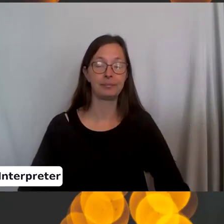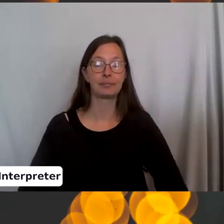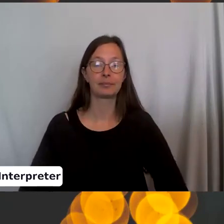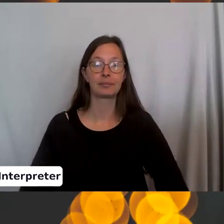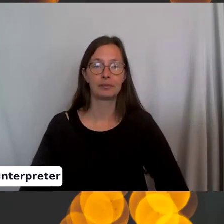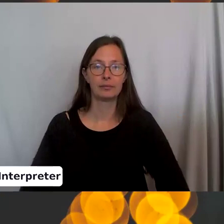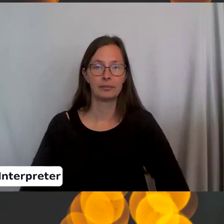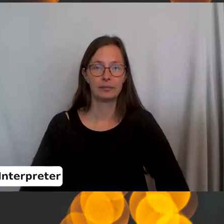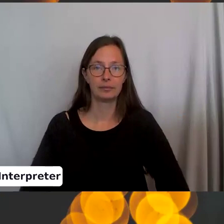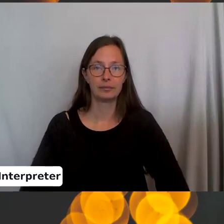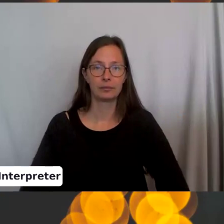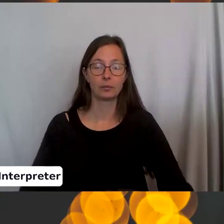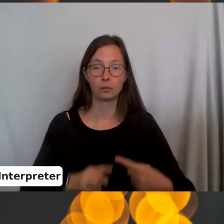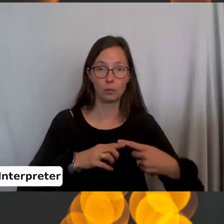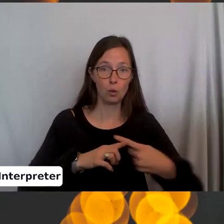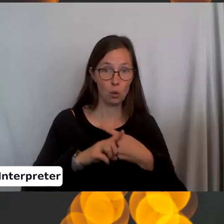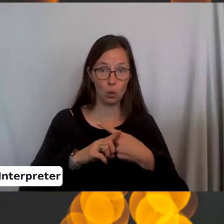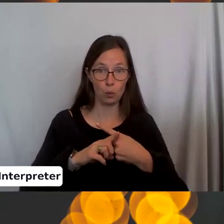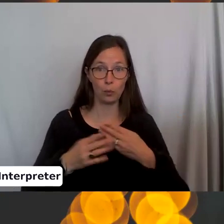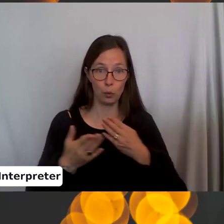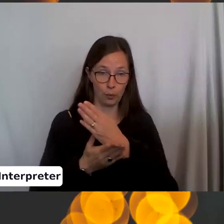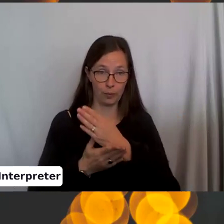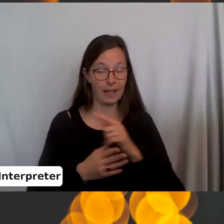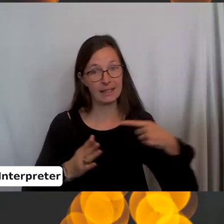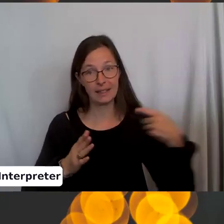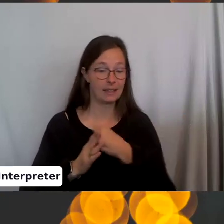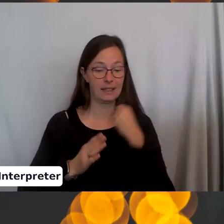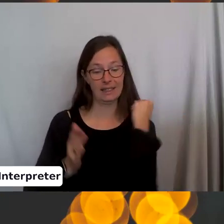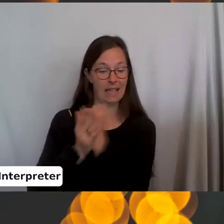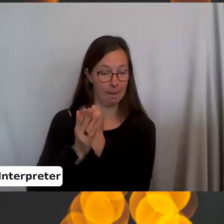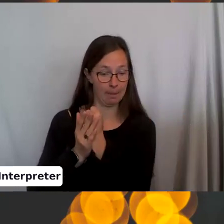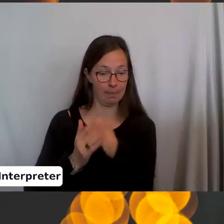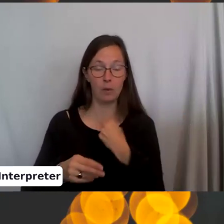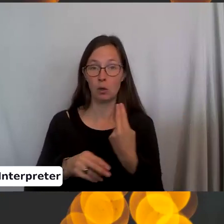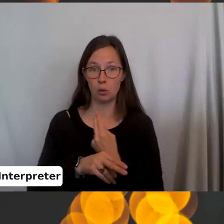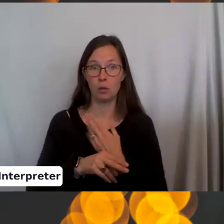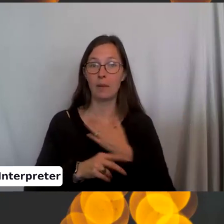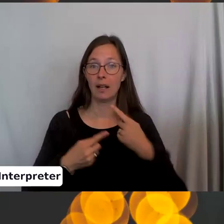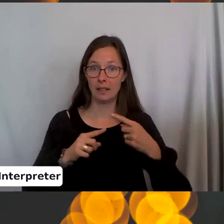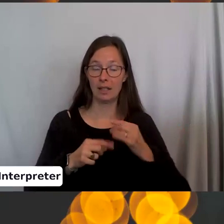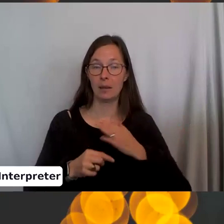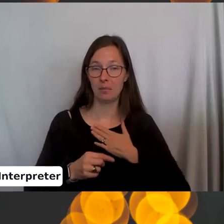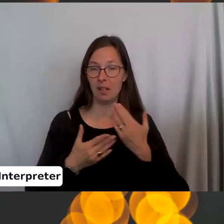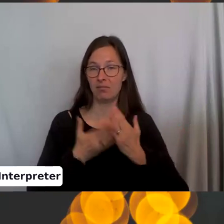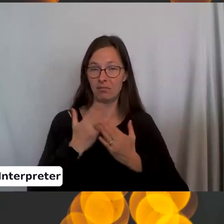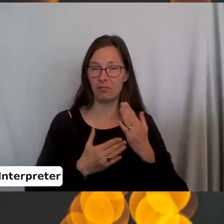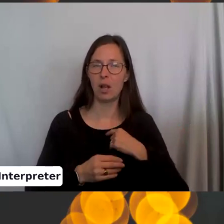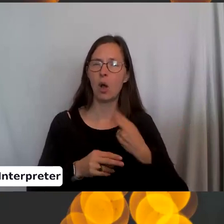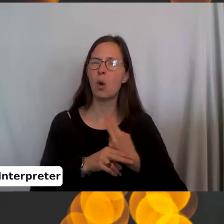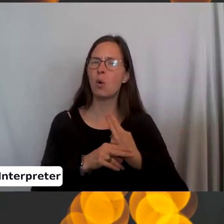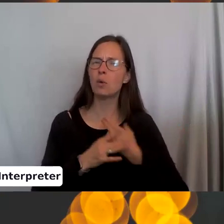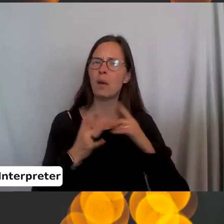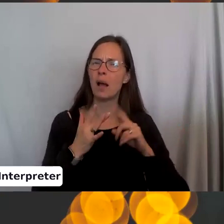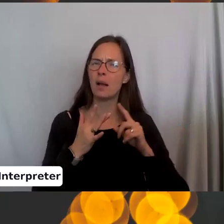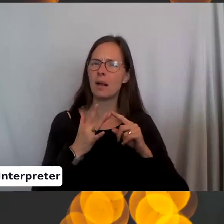I'm going through this stitch. Stab it. I'm using my needle and my fingers. I use, I guess I use my middle finger